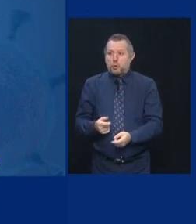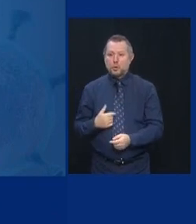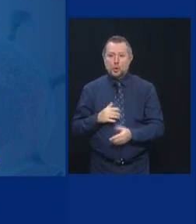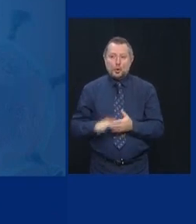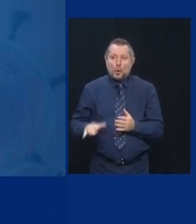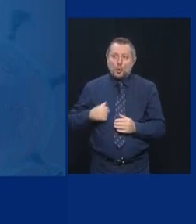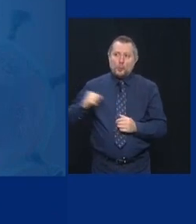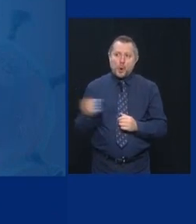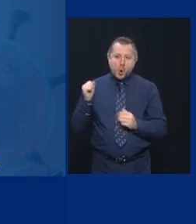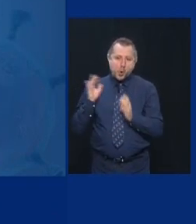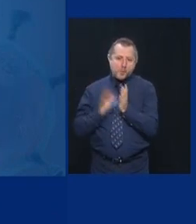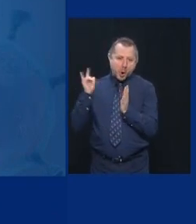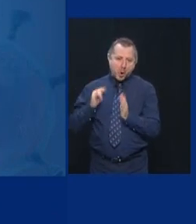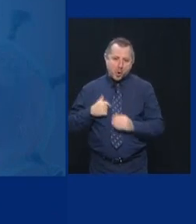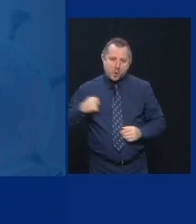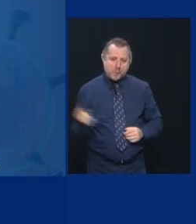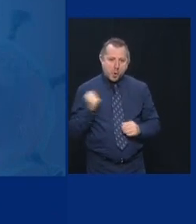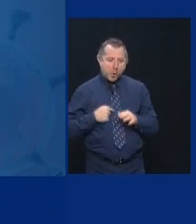for too long.